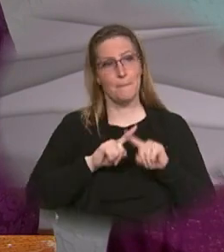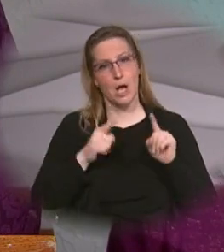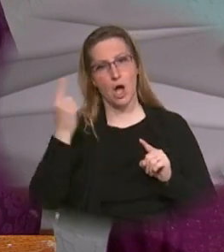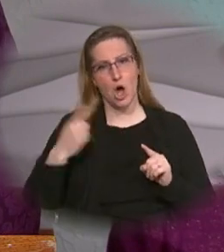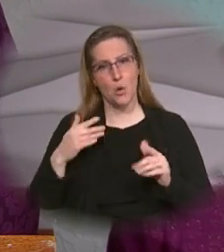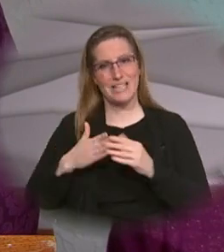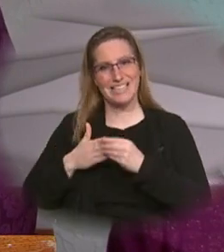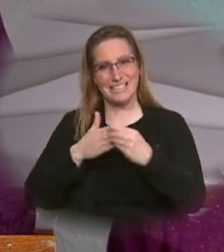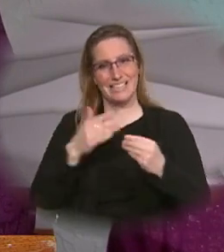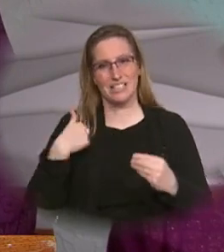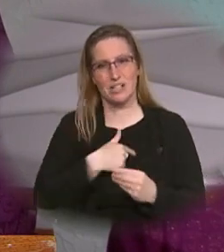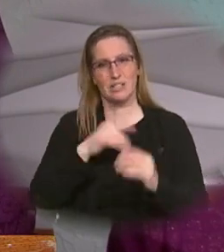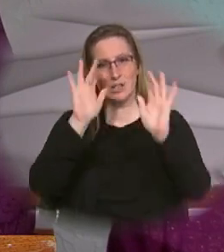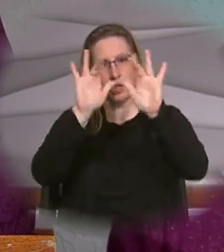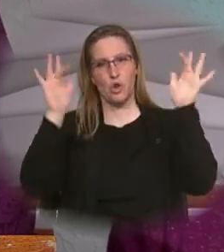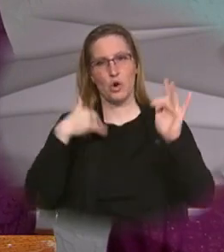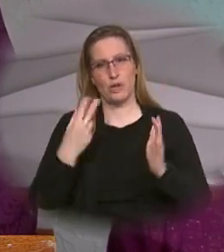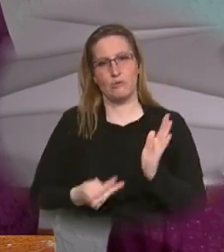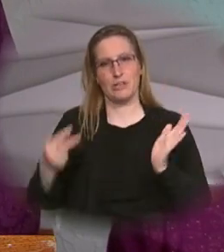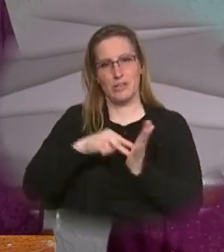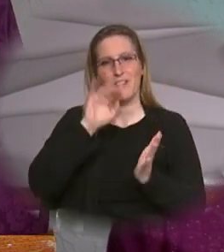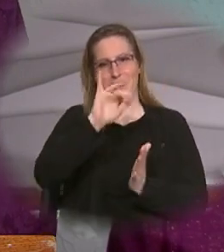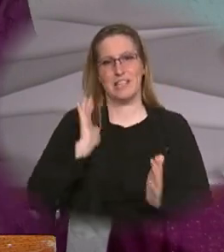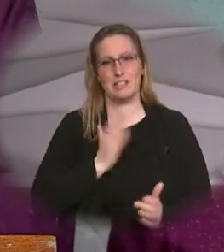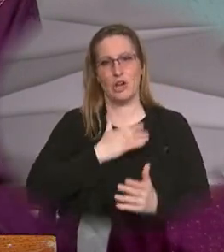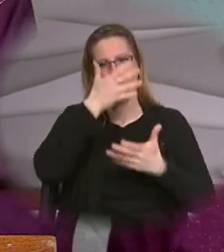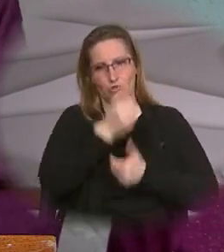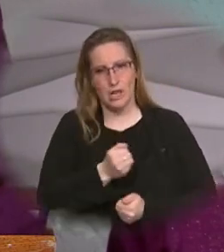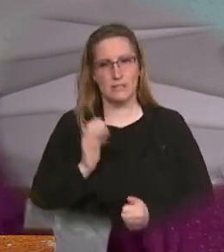the resurrection that's our trust and that's our hope